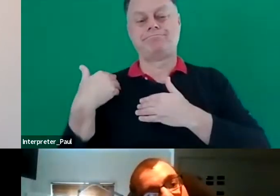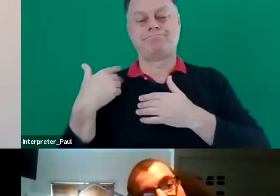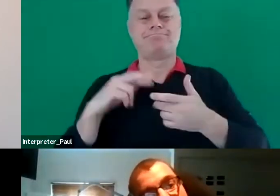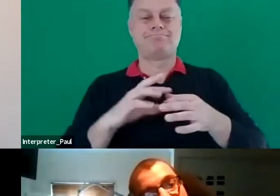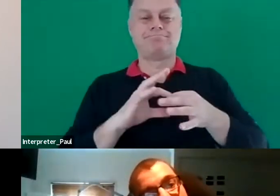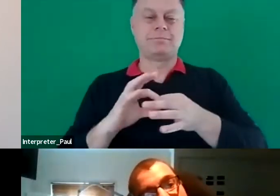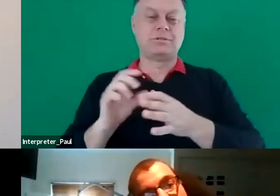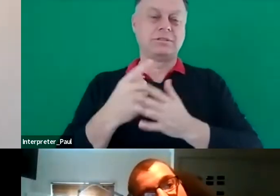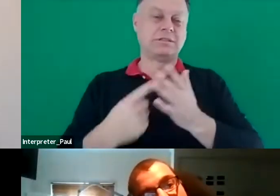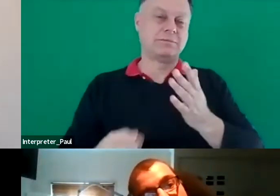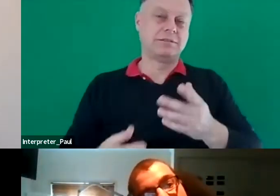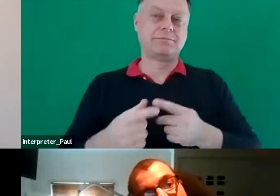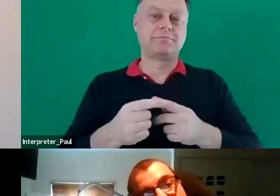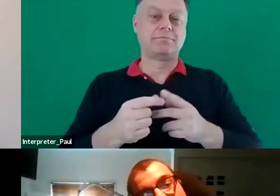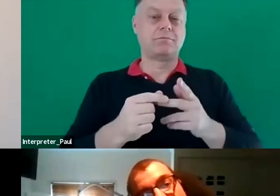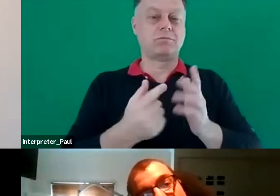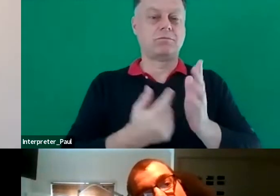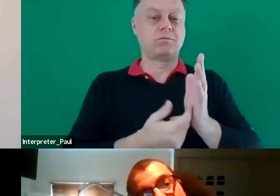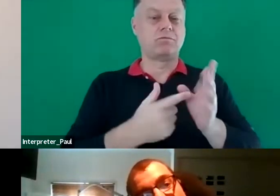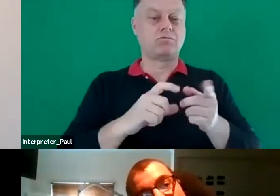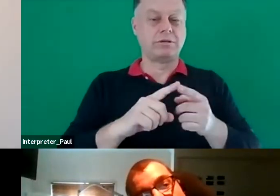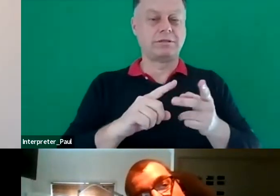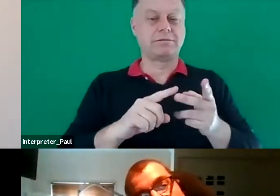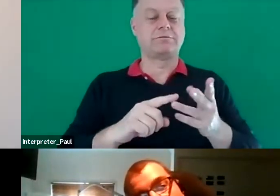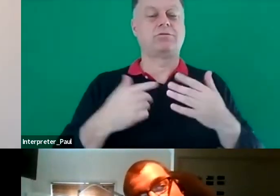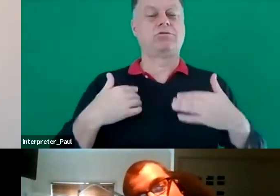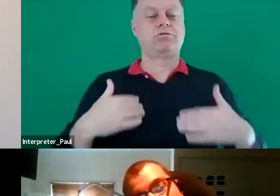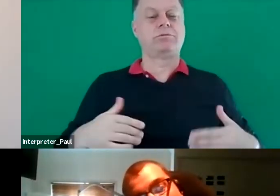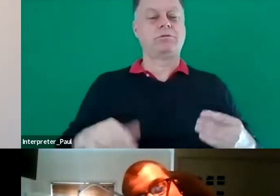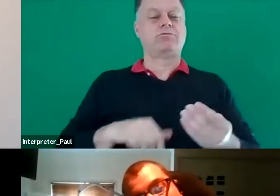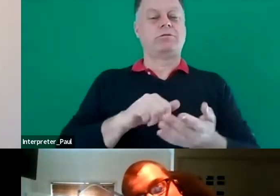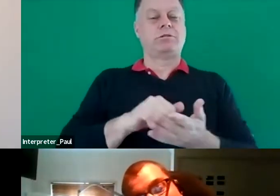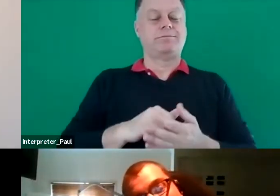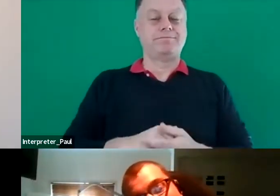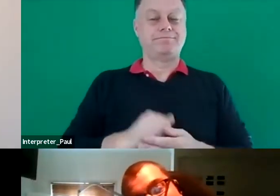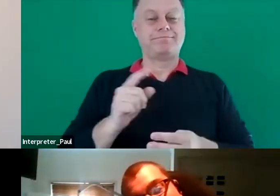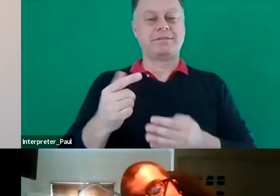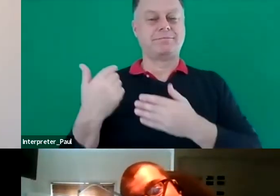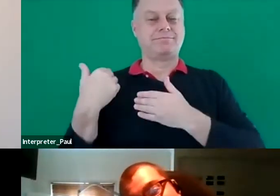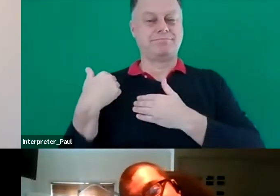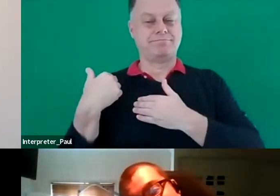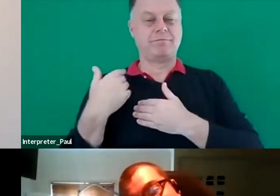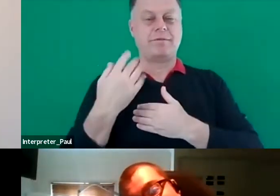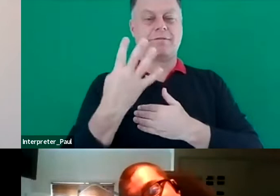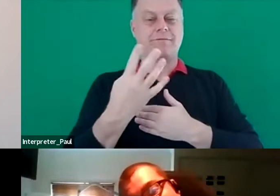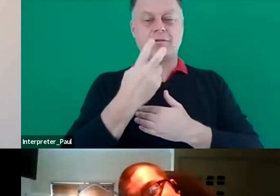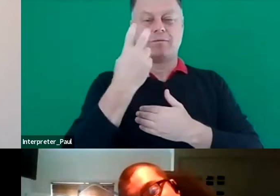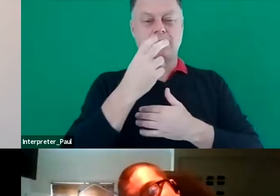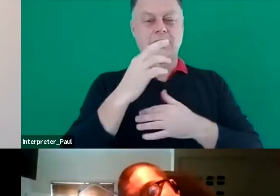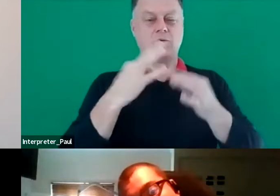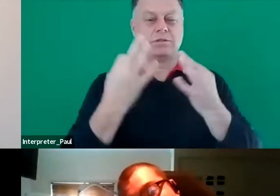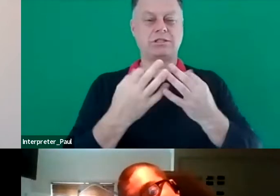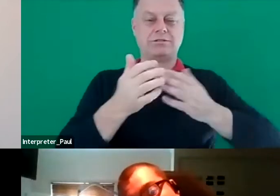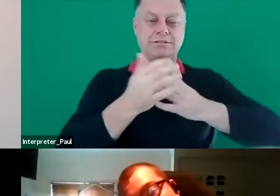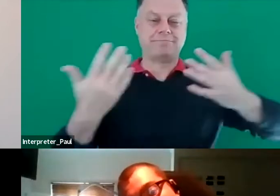relating to disability, race and human rights. Graham led the merger of four blindness agencies